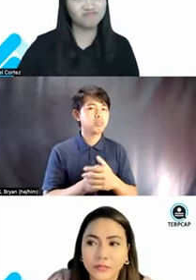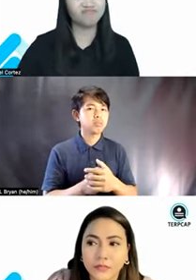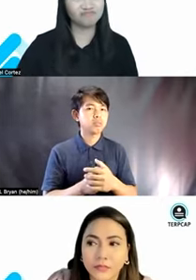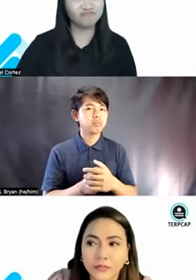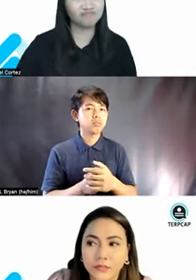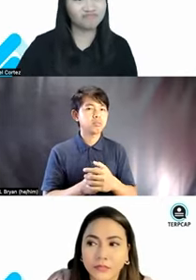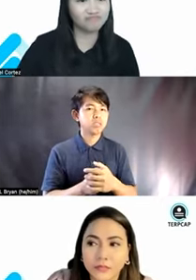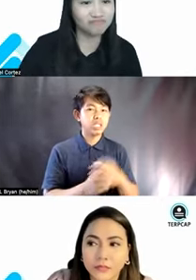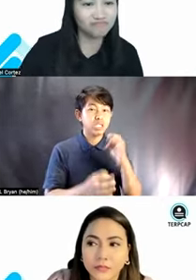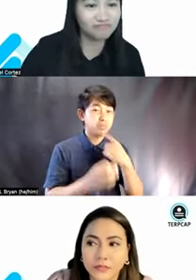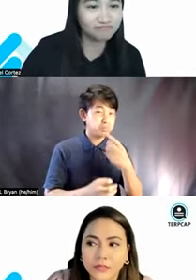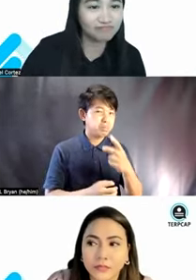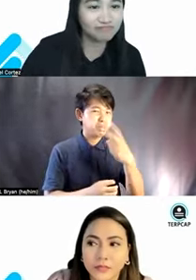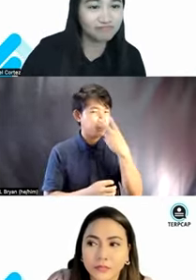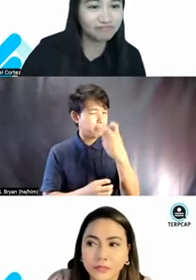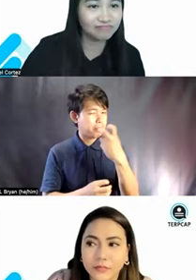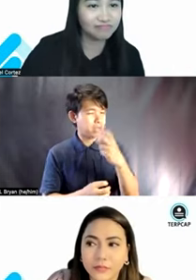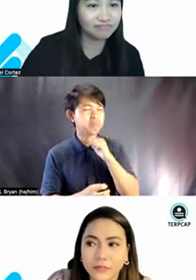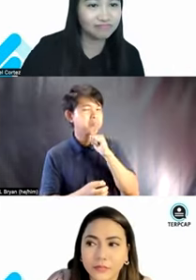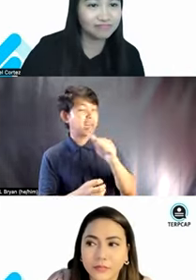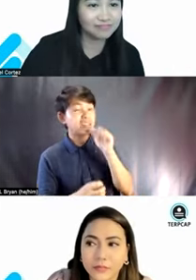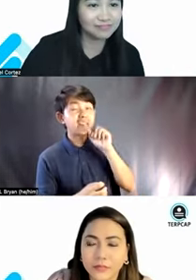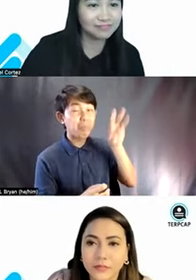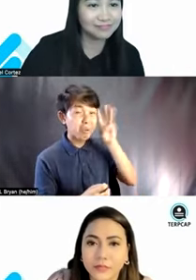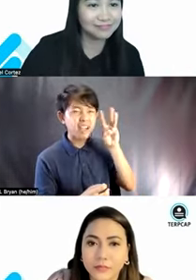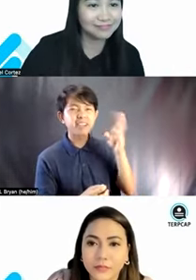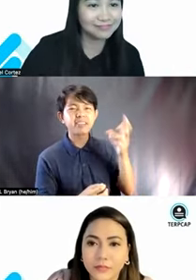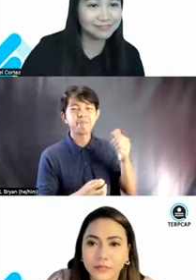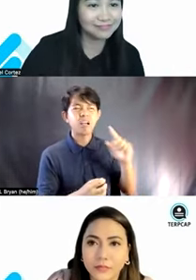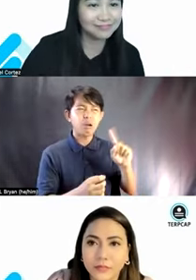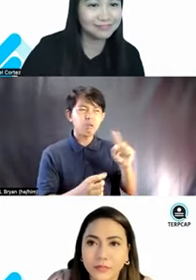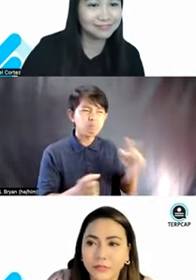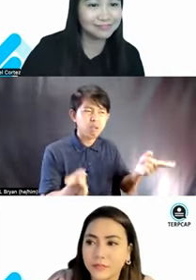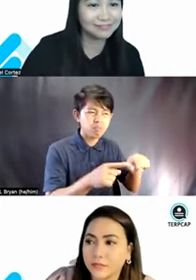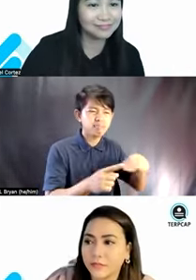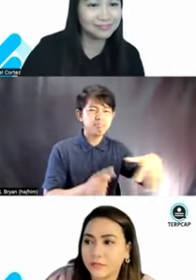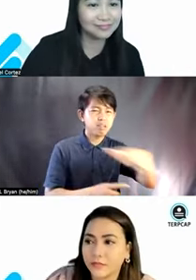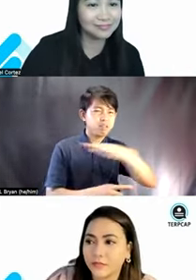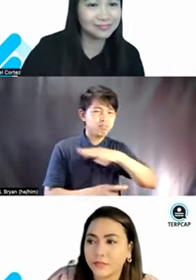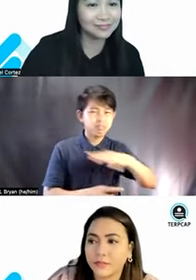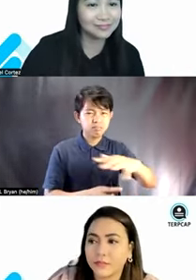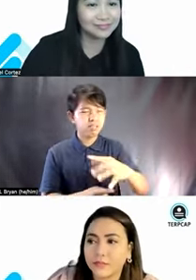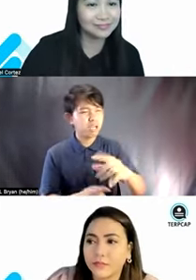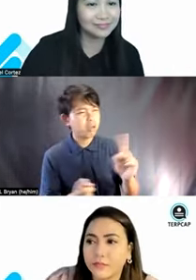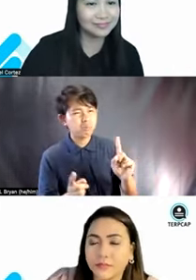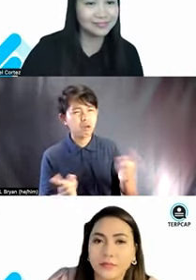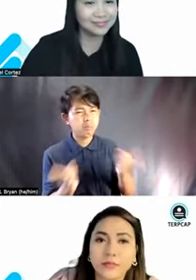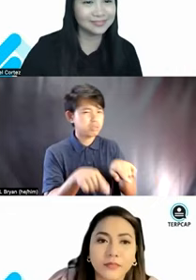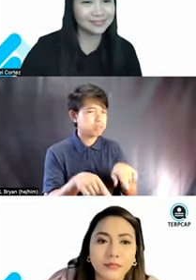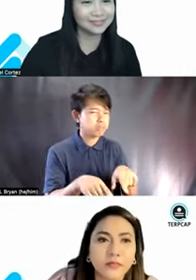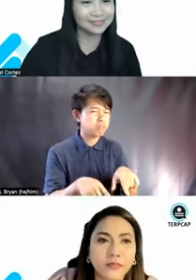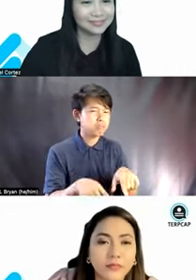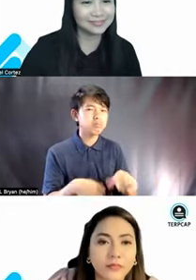unaware of things or unaware of, uh, your, what's happening around. Yeah. So,